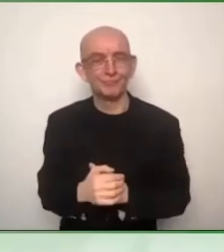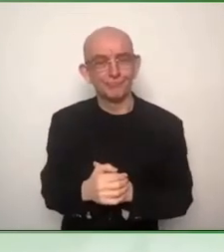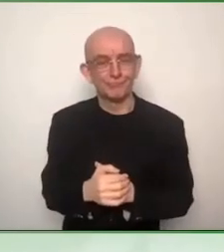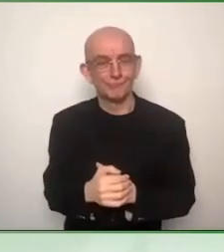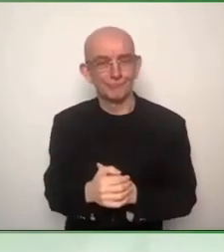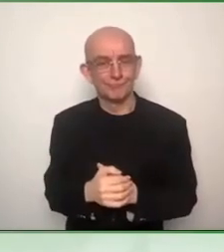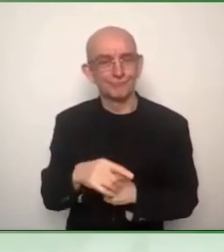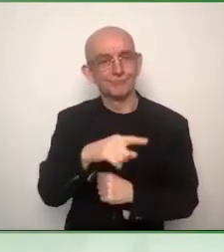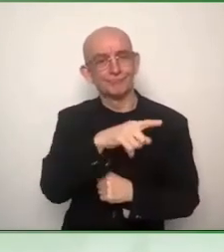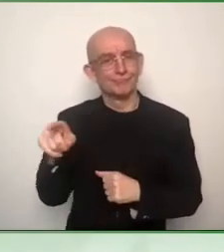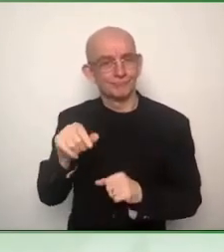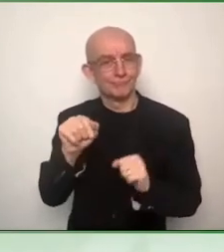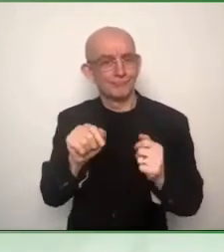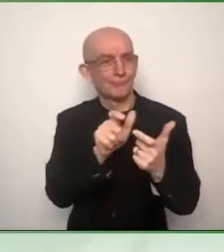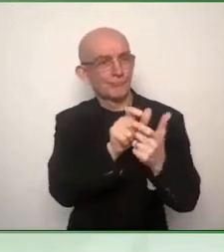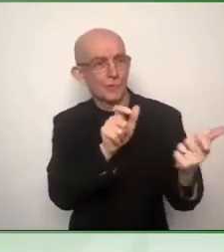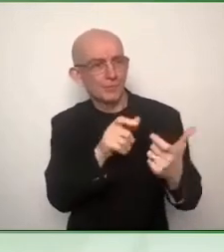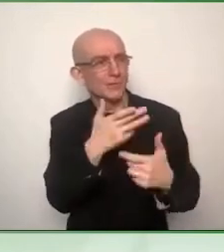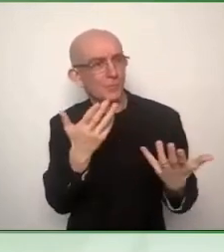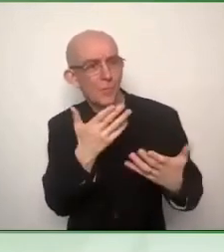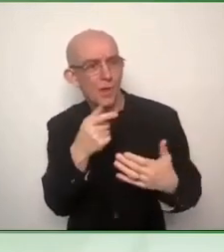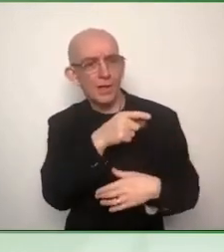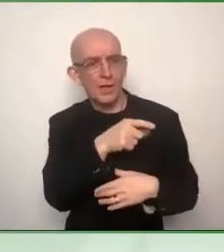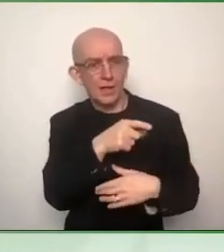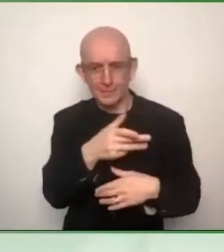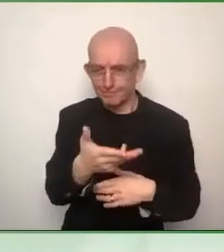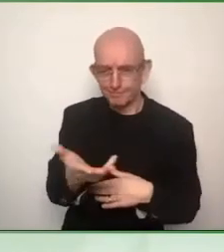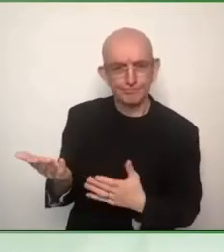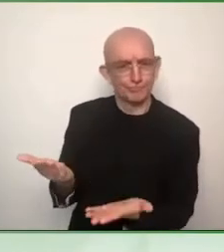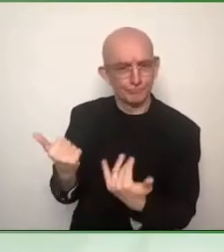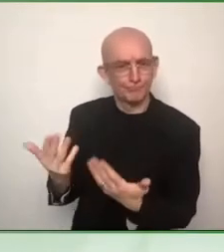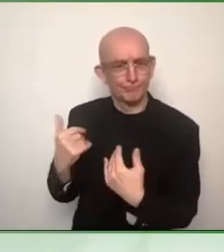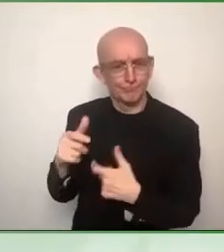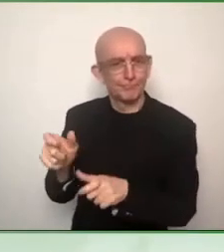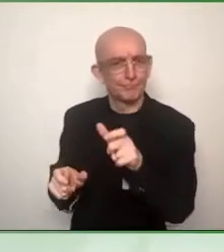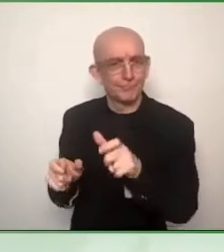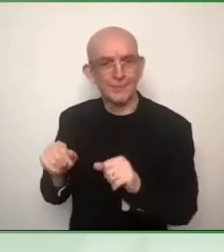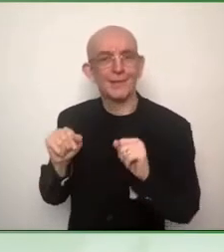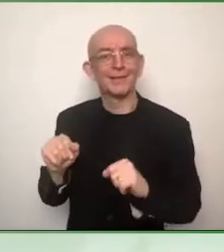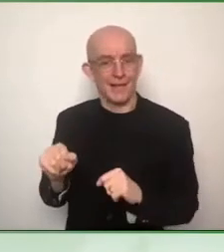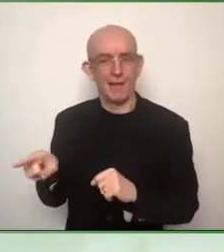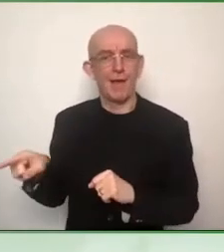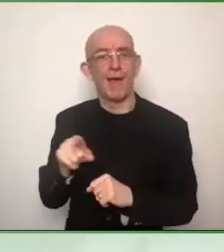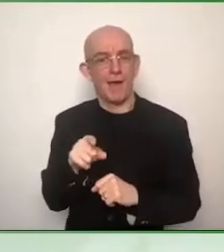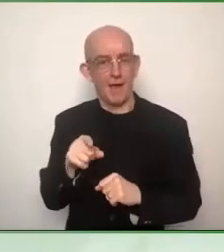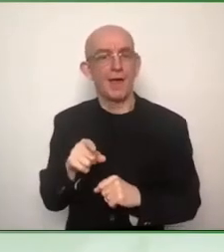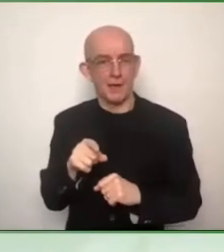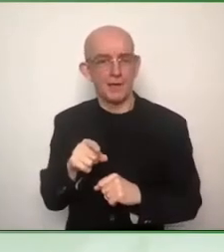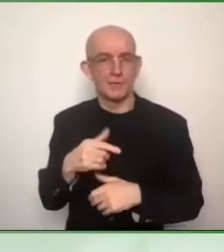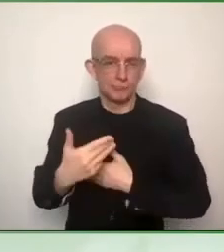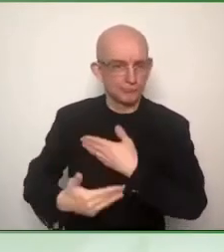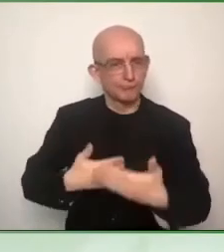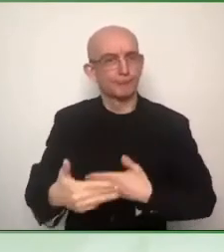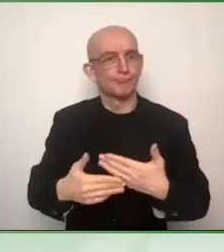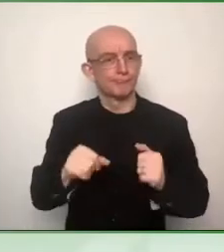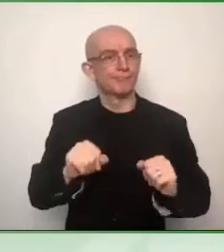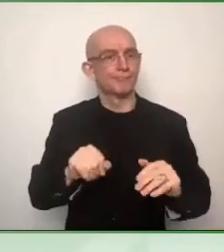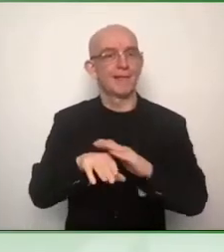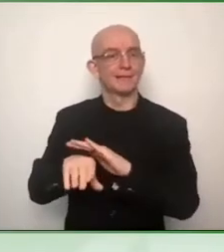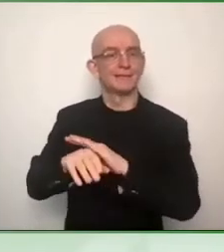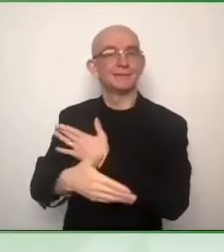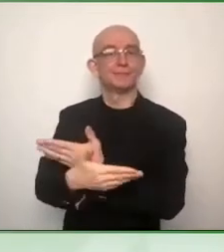in order to make sure that accessibility is there also the monitoring, the market surveillances,